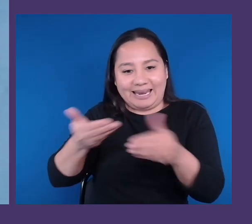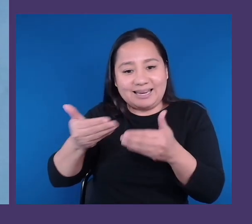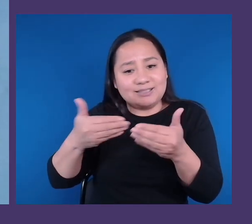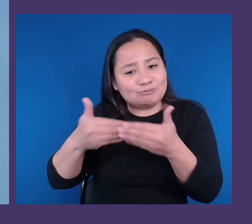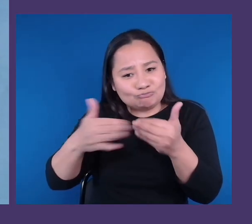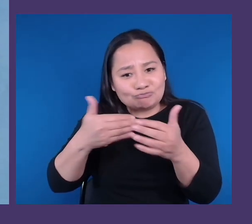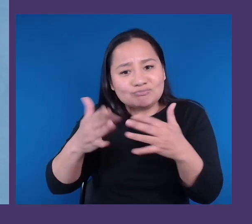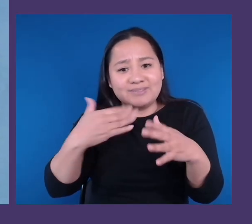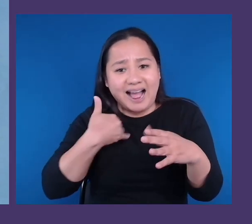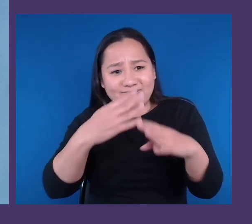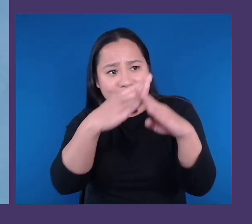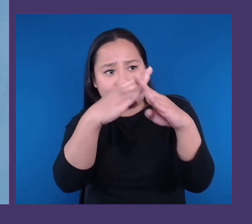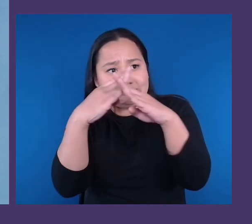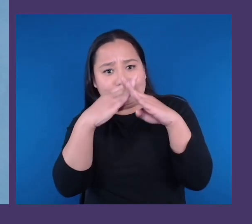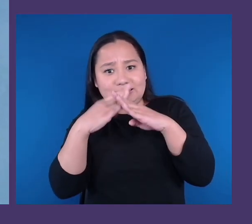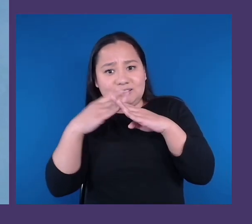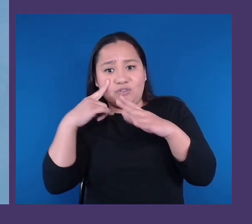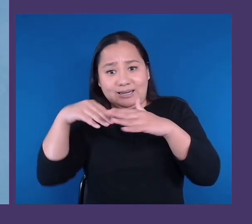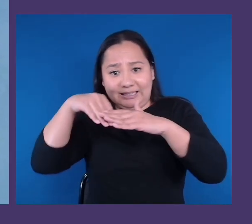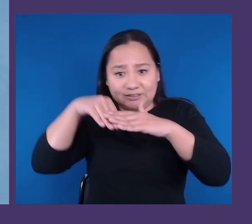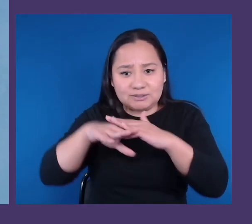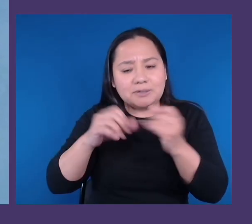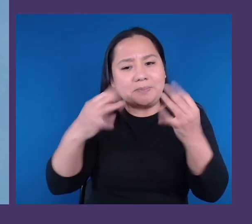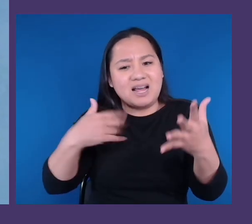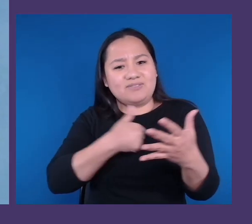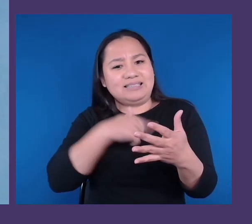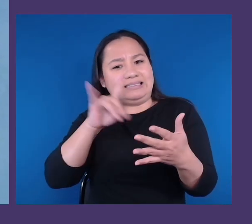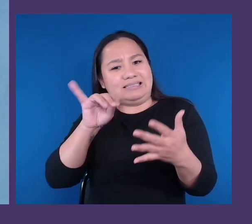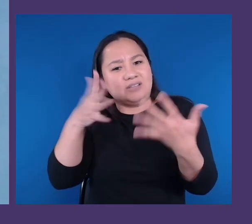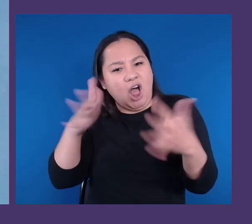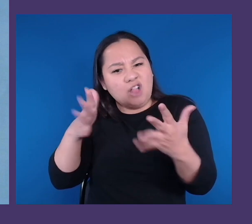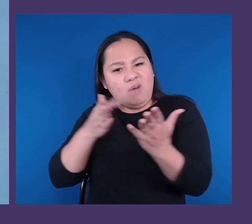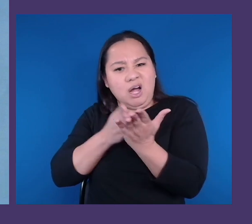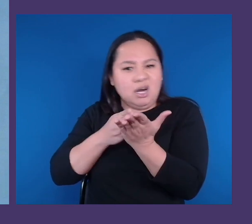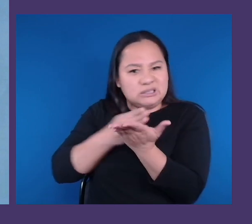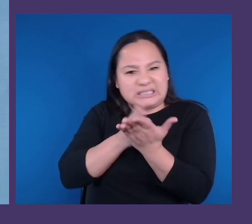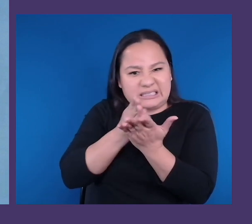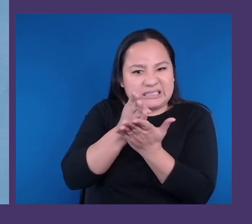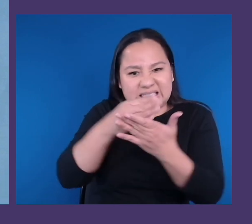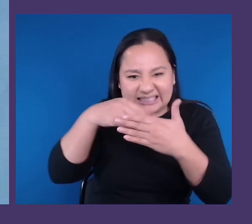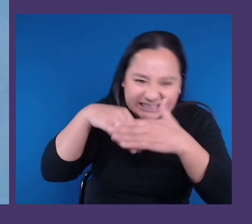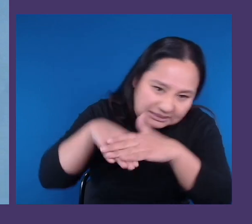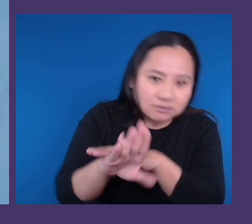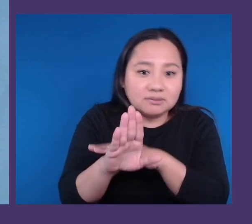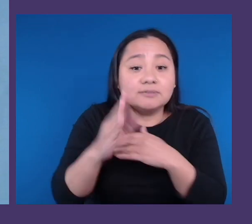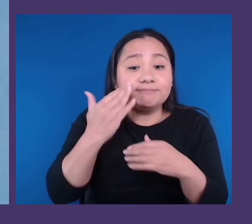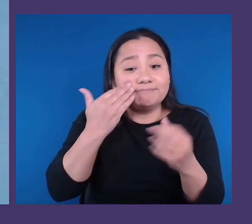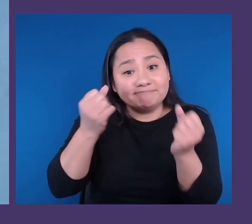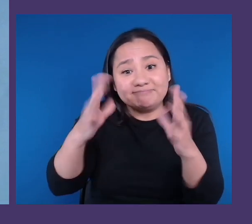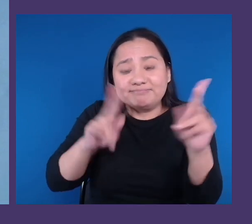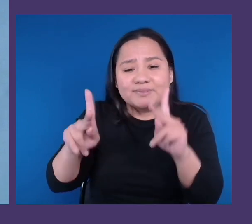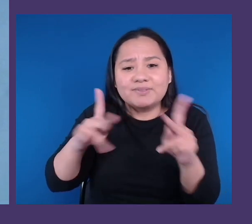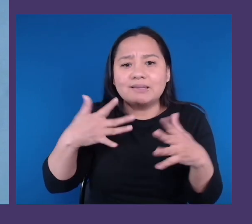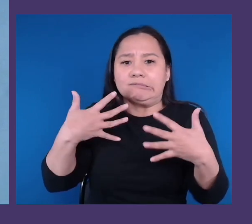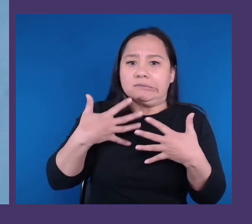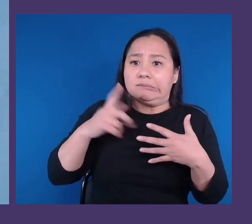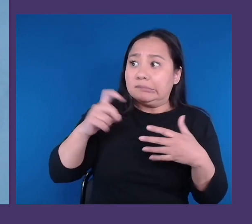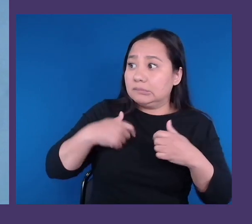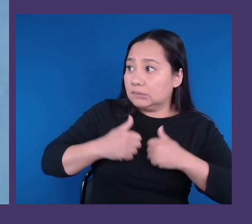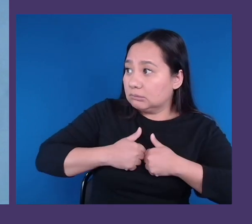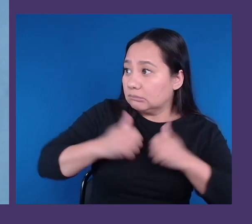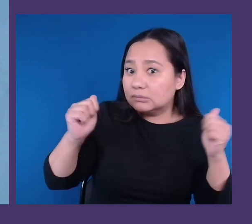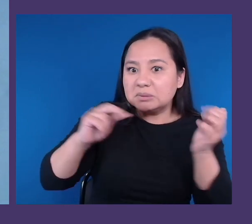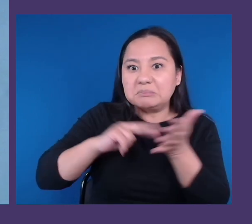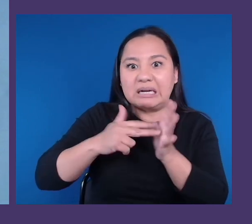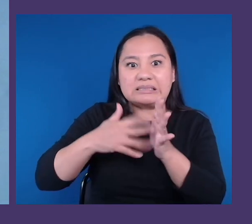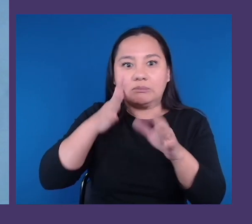us have wiggled in, and a lot of those people fear that disclosing will impact them negatively. I, as you know, was once